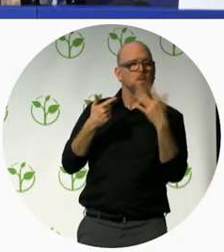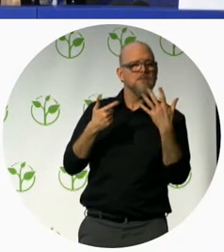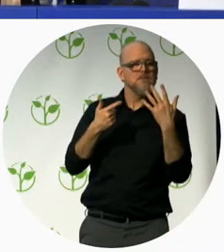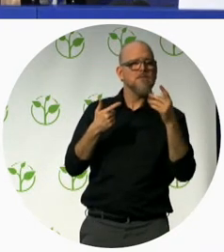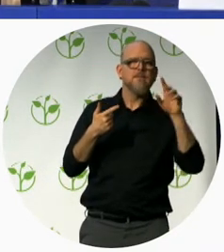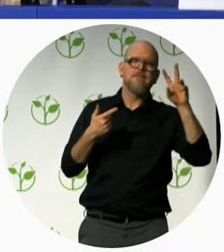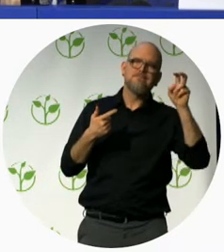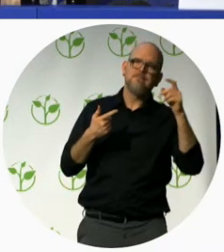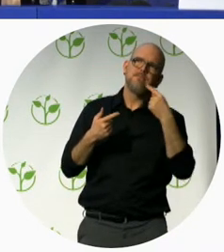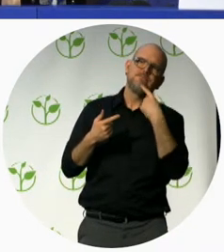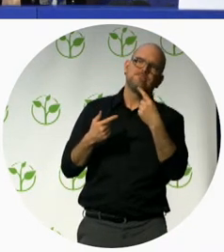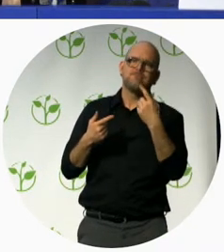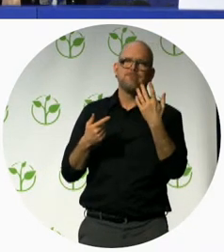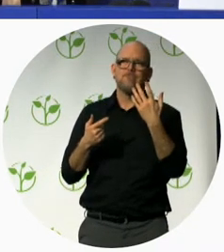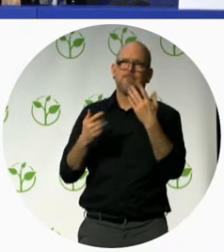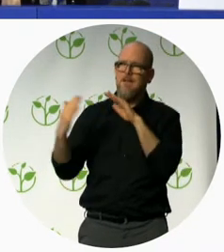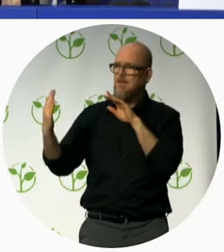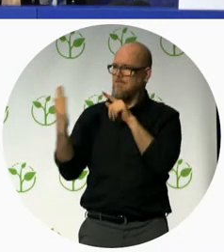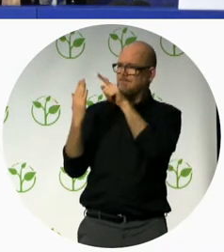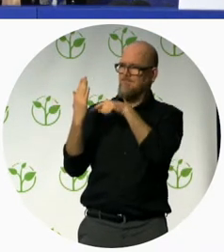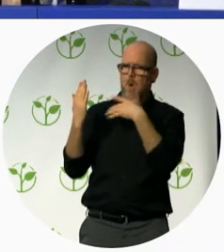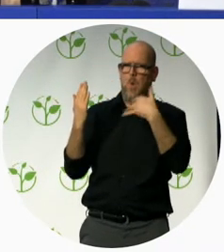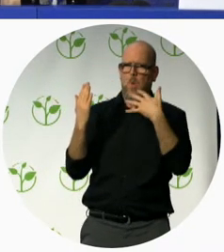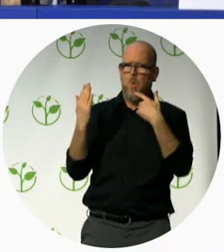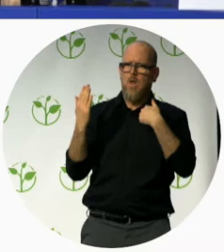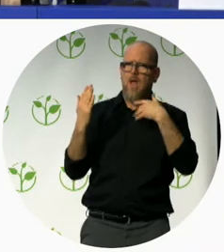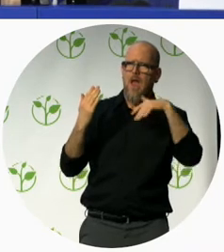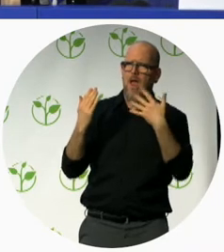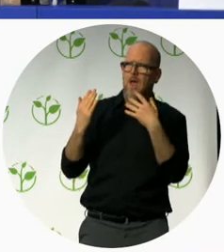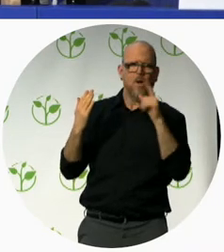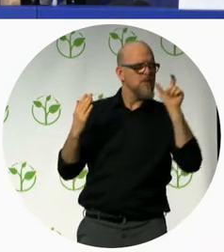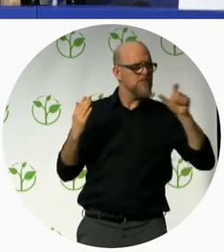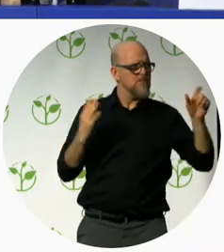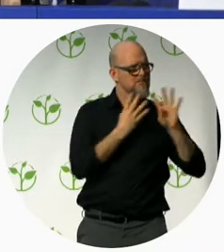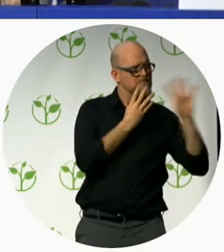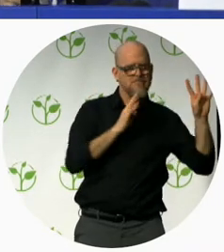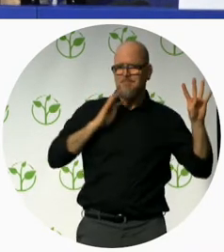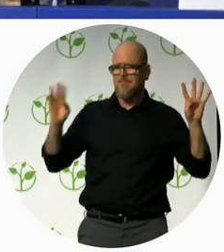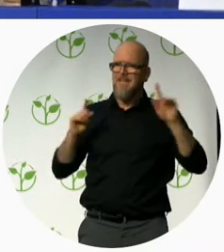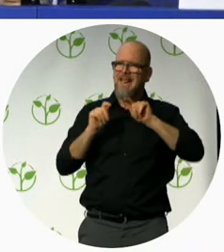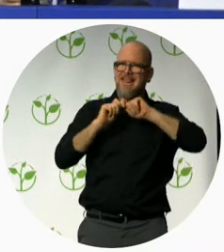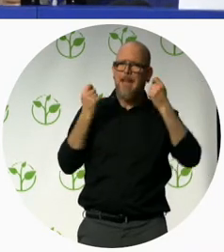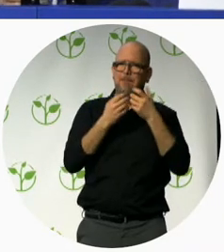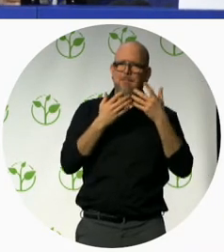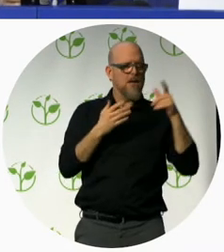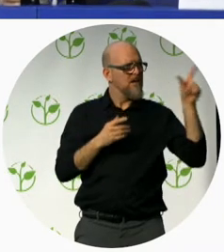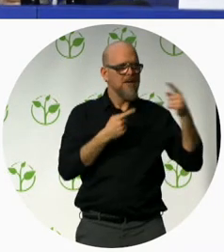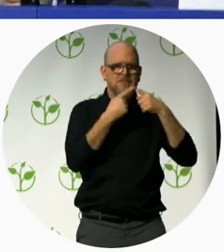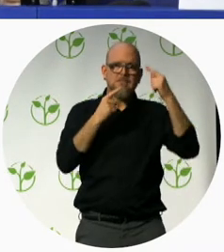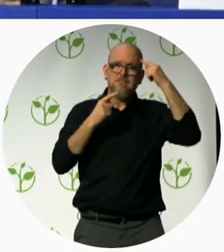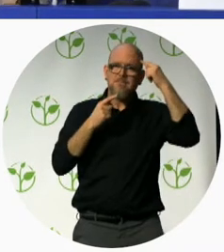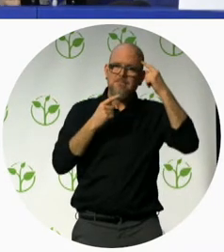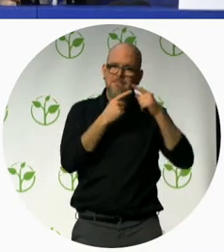challenging issue of the team education and training the staff members are all those facing patients